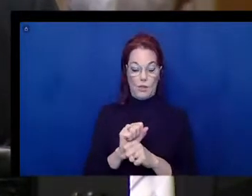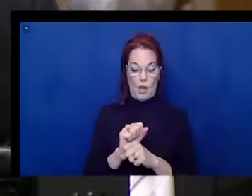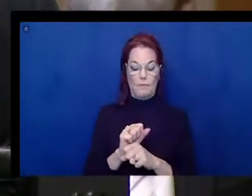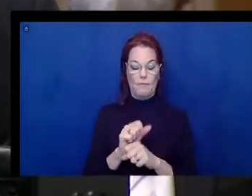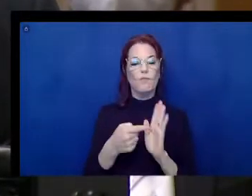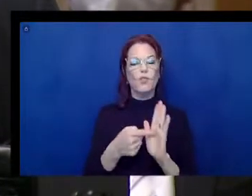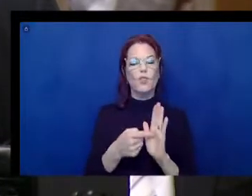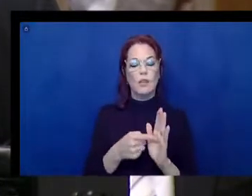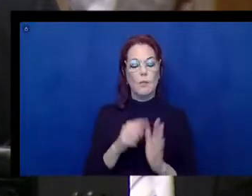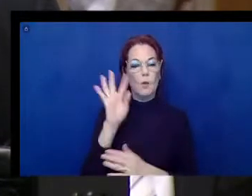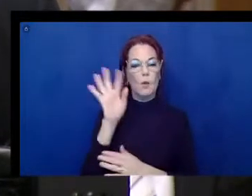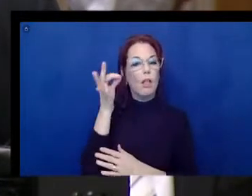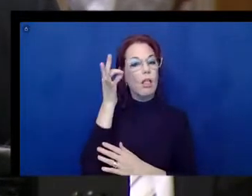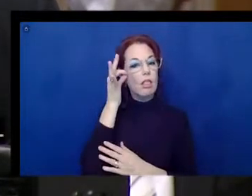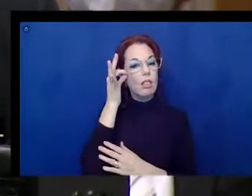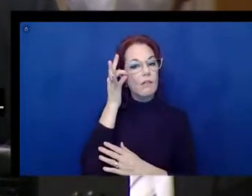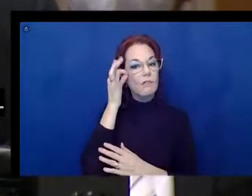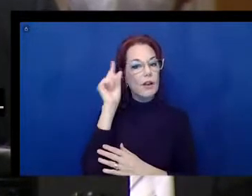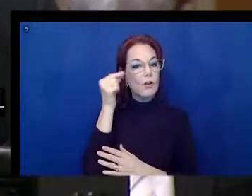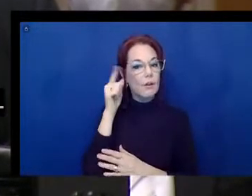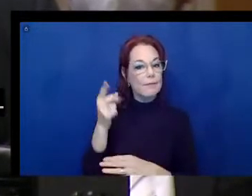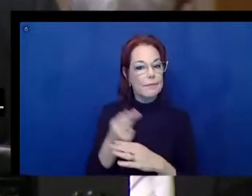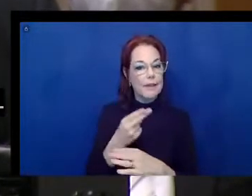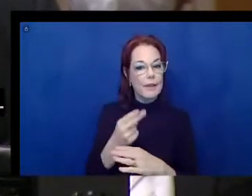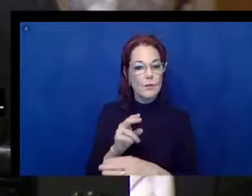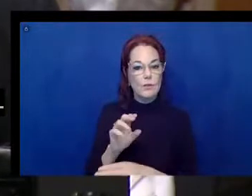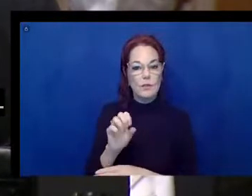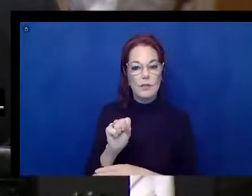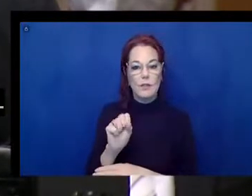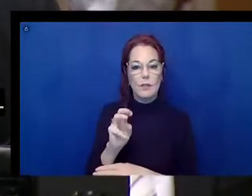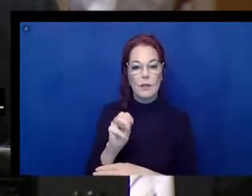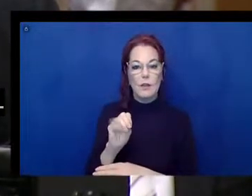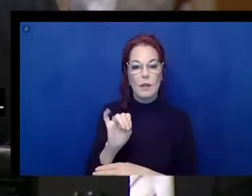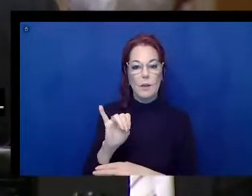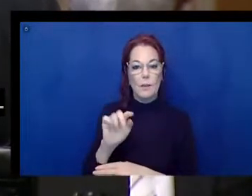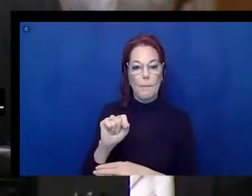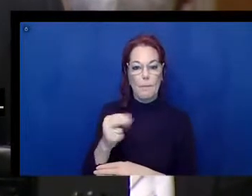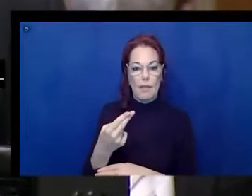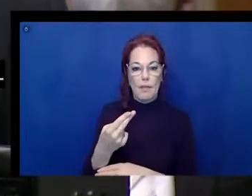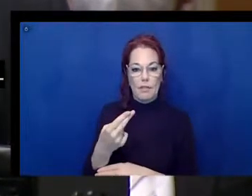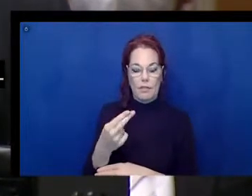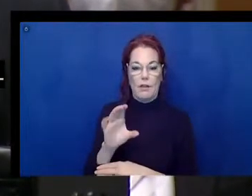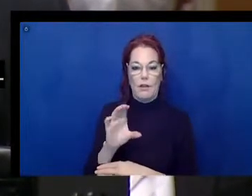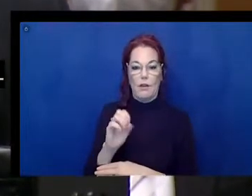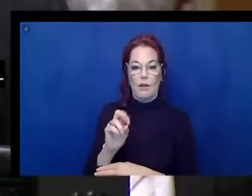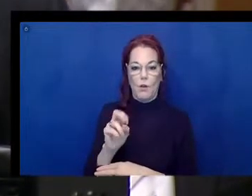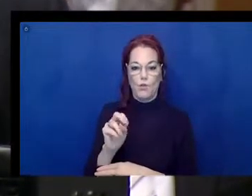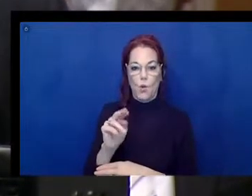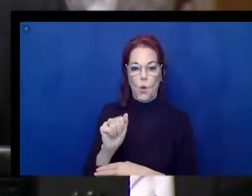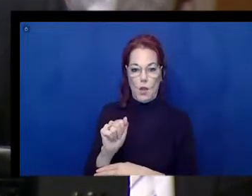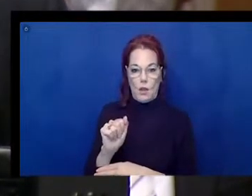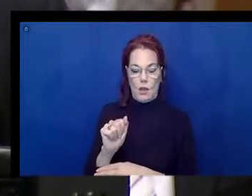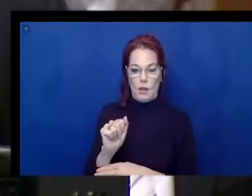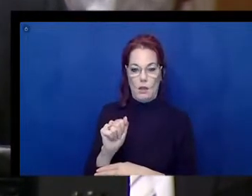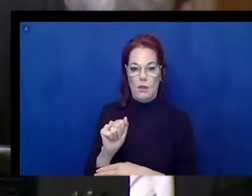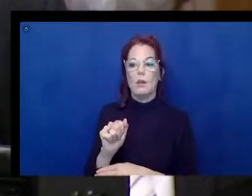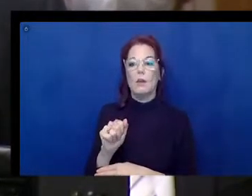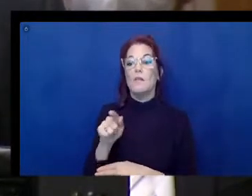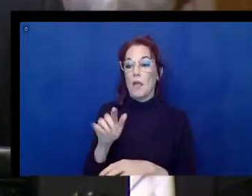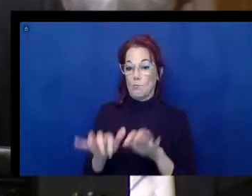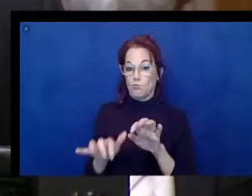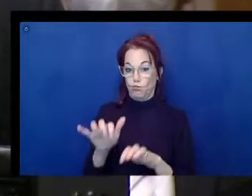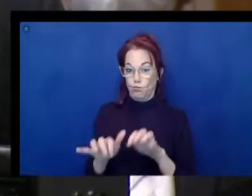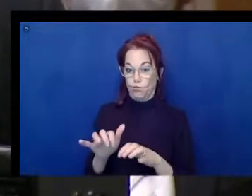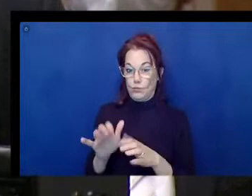government are using Smith-Corona typewriters to create documents, taking that document and giving it to someone who can use a word processor to create a digital